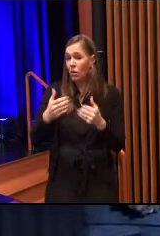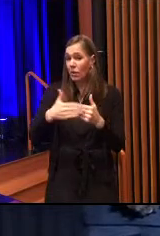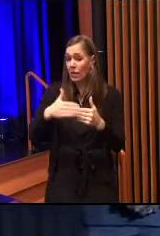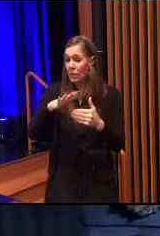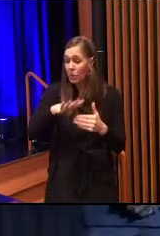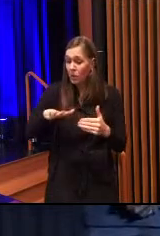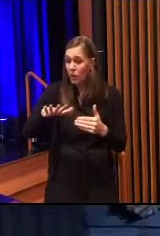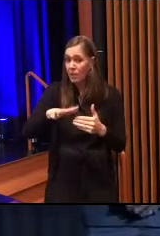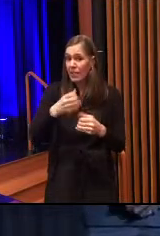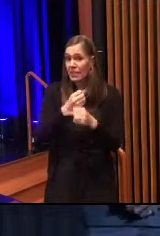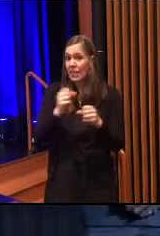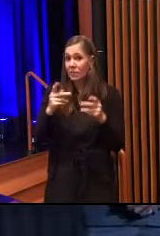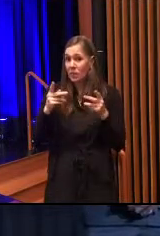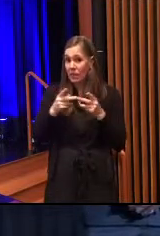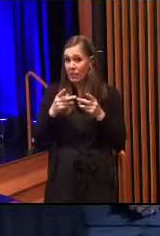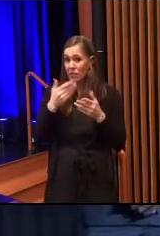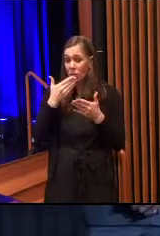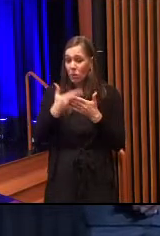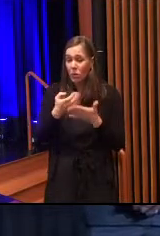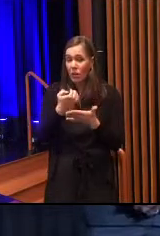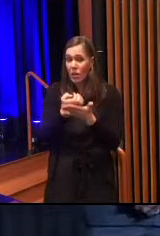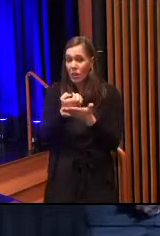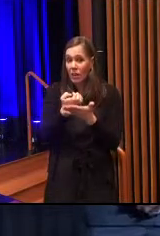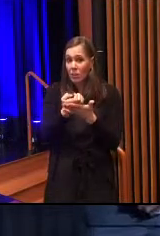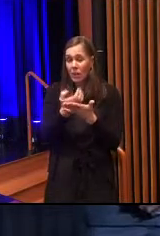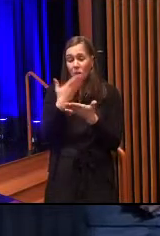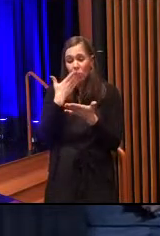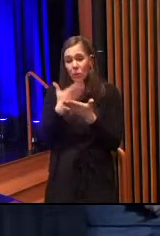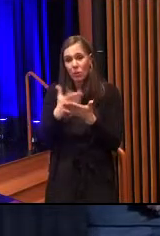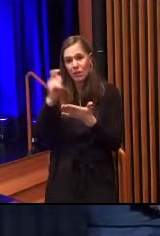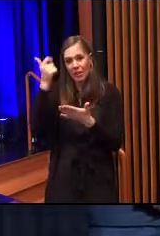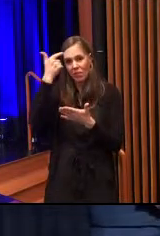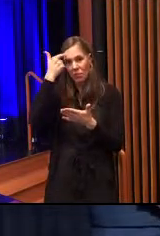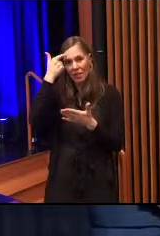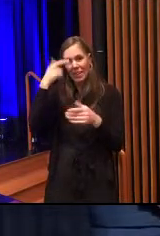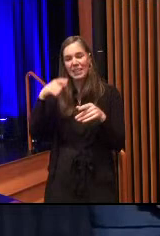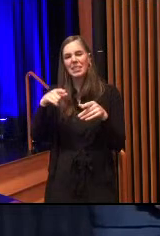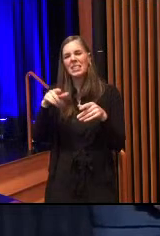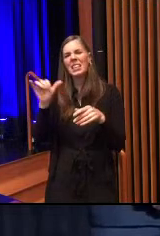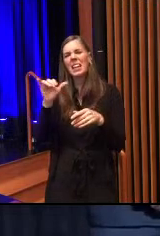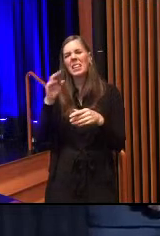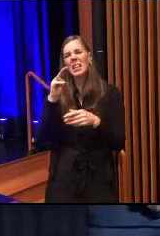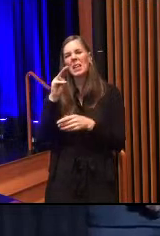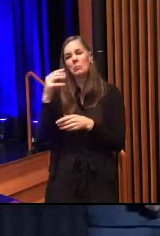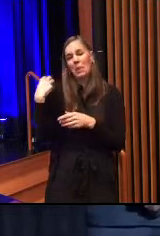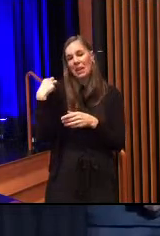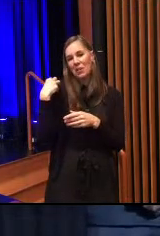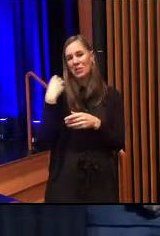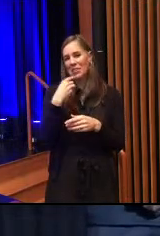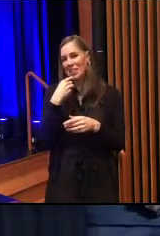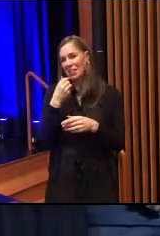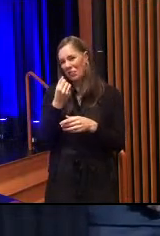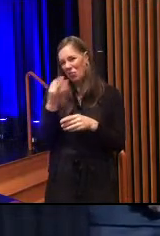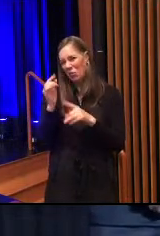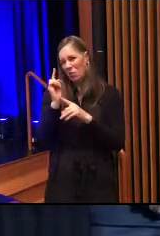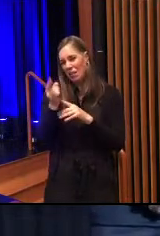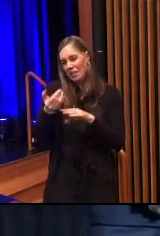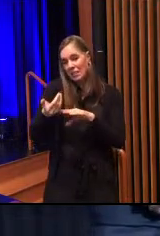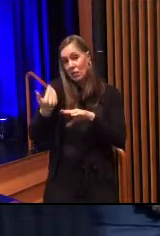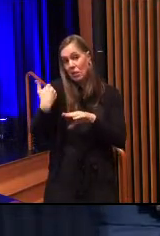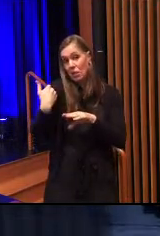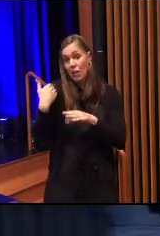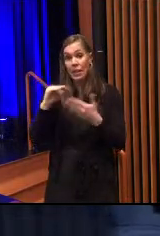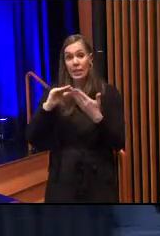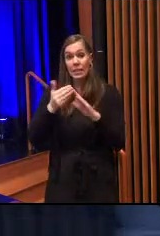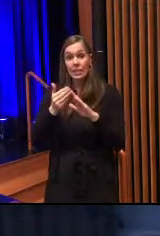places, sustainable economy, and sound government, as the mayor said a little while ago. The